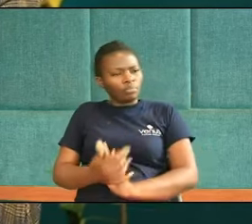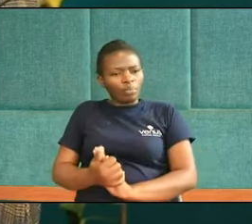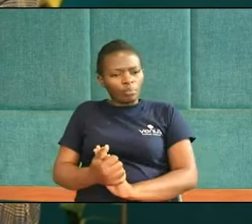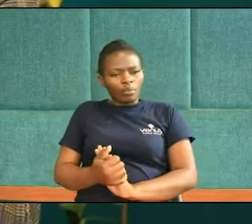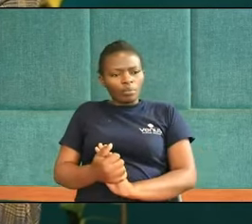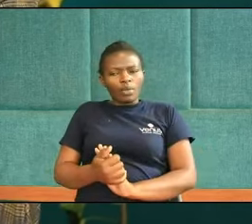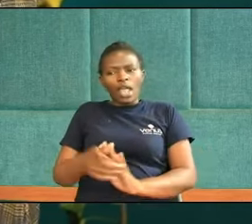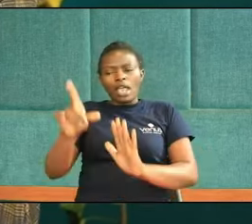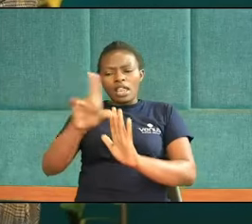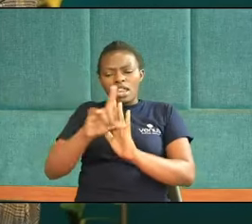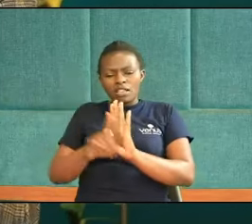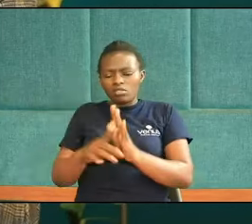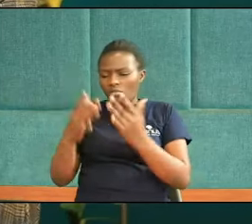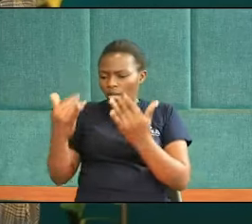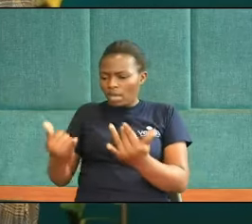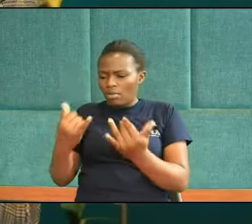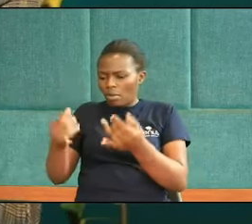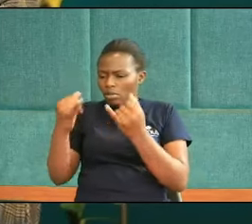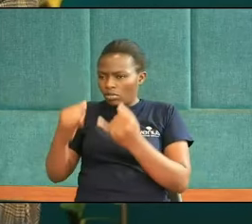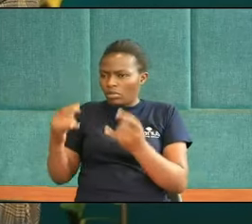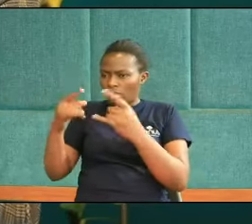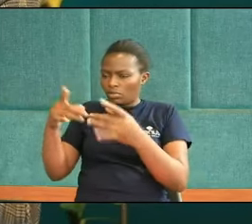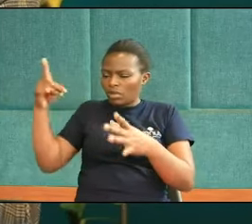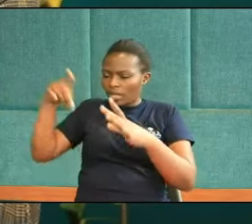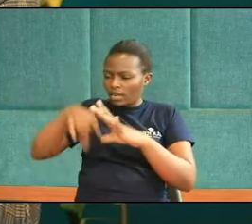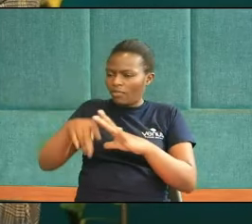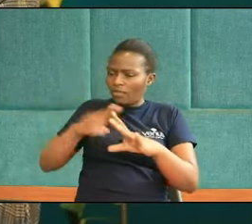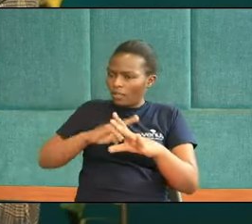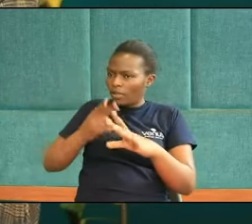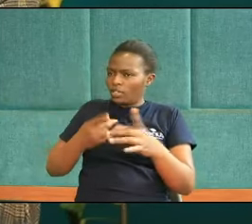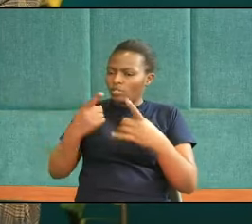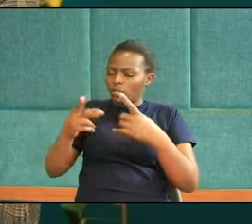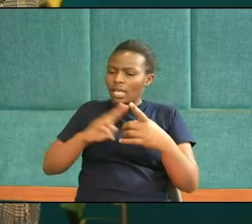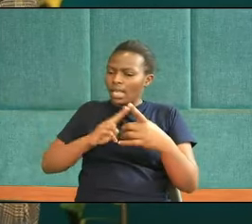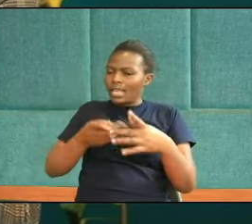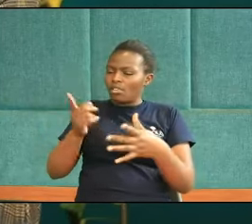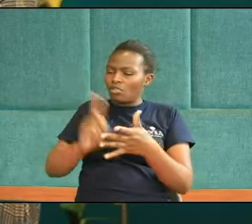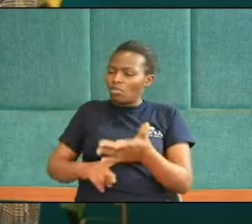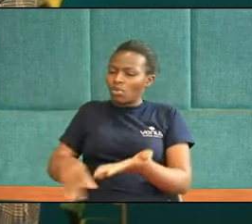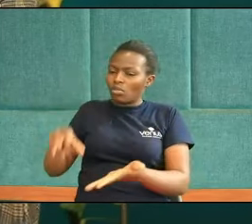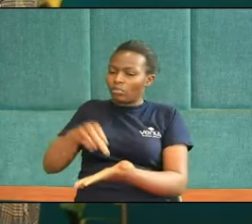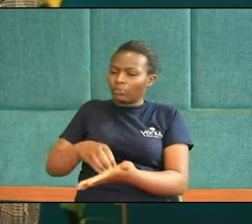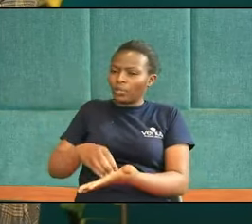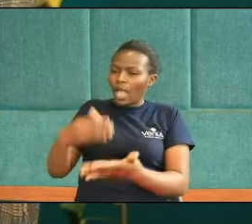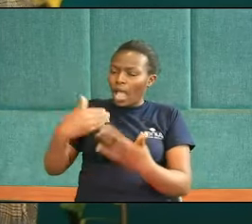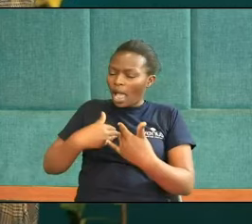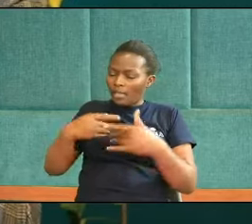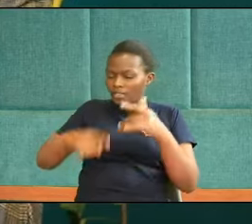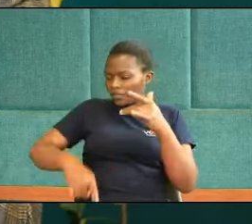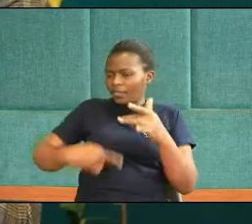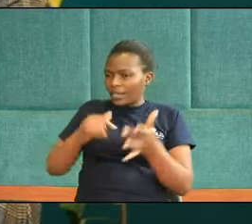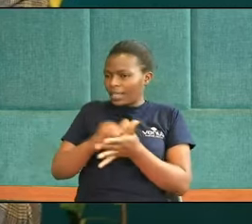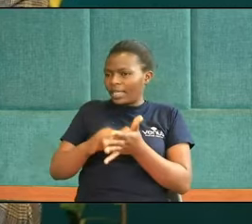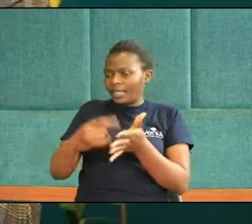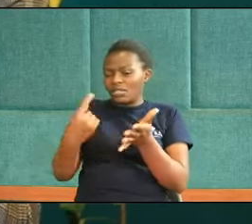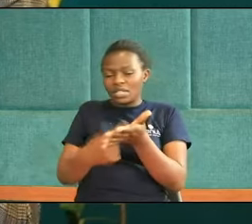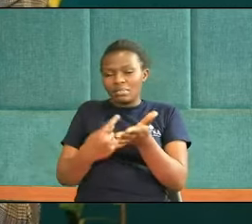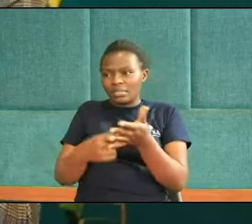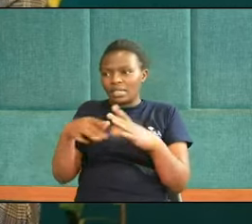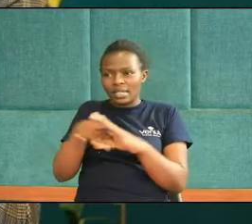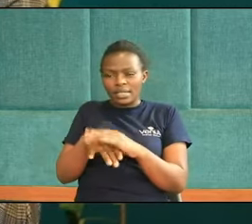Tries to Tries to Involve us To tell us What situations Have we felt That we are tempted in